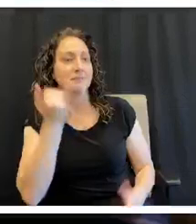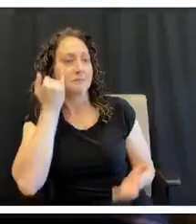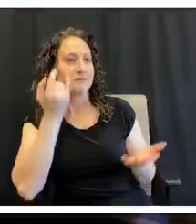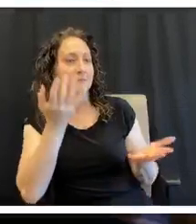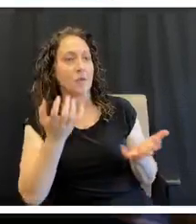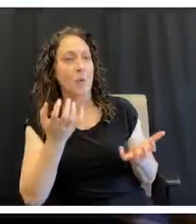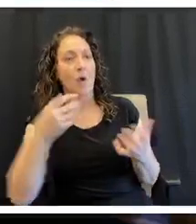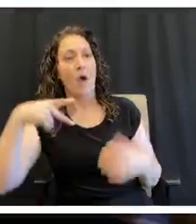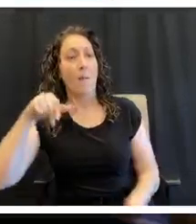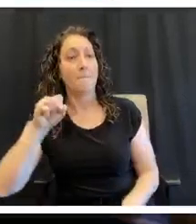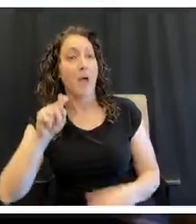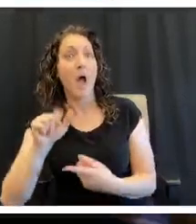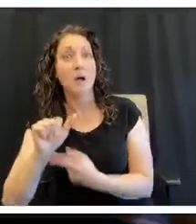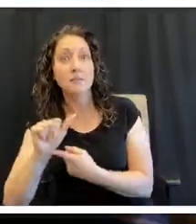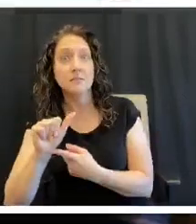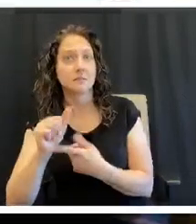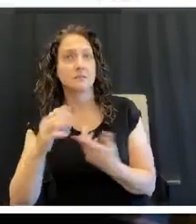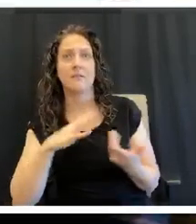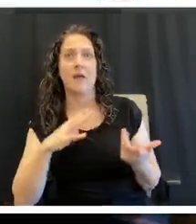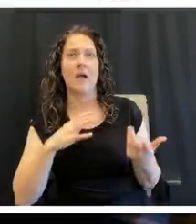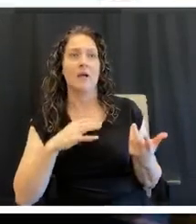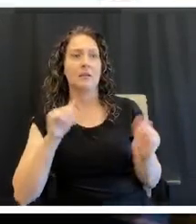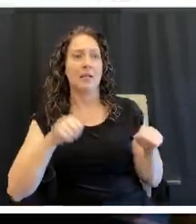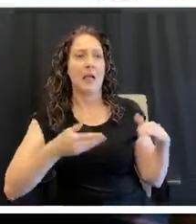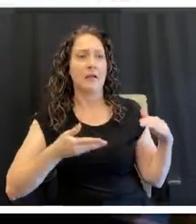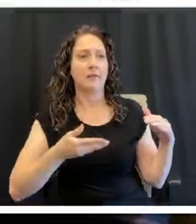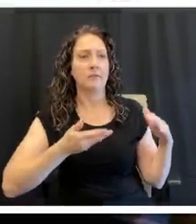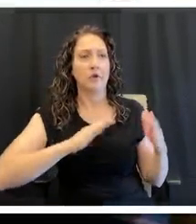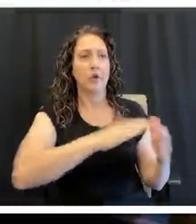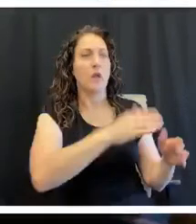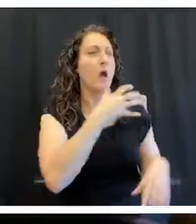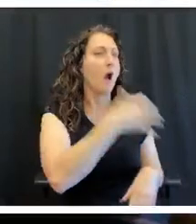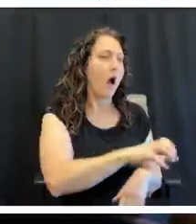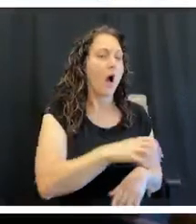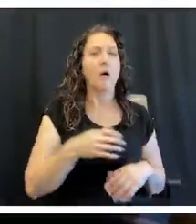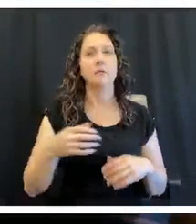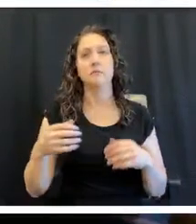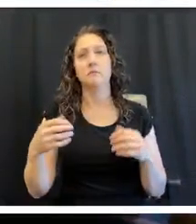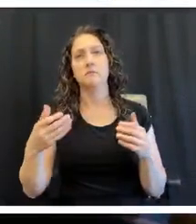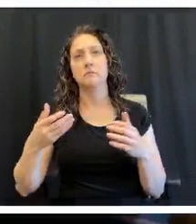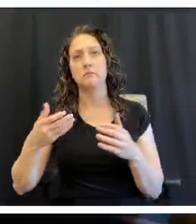with the pasta, you can make it either a hot dish or you can make it a cold dish with cold salad.